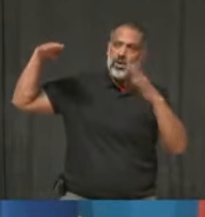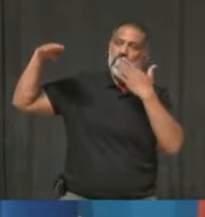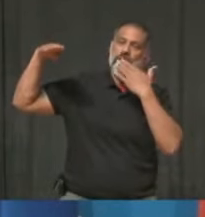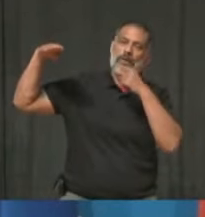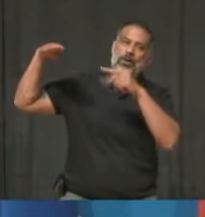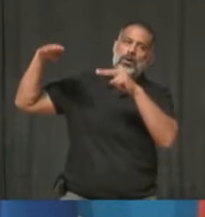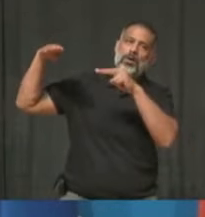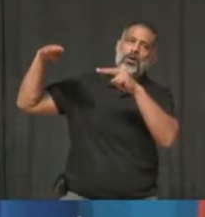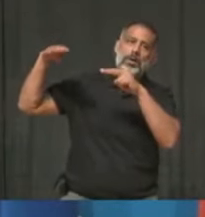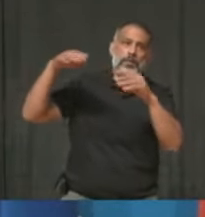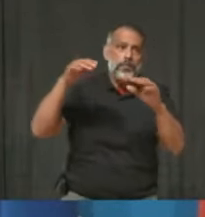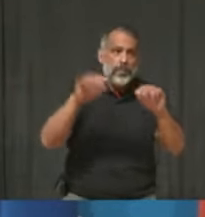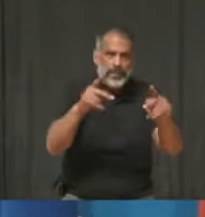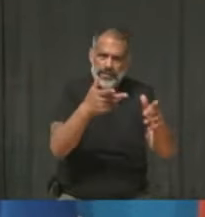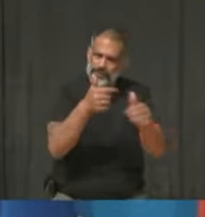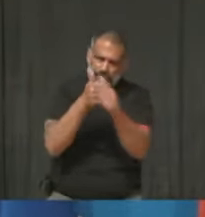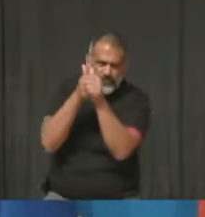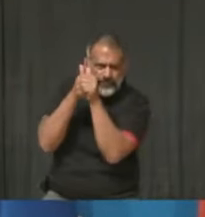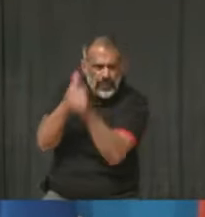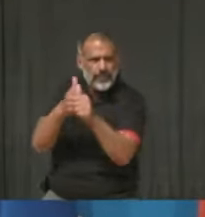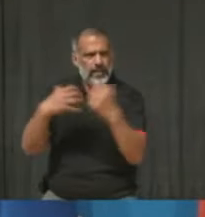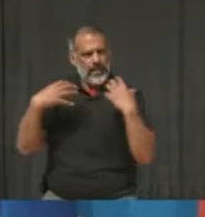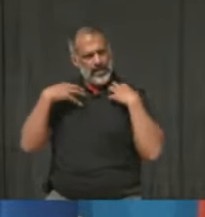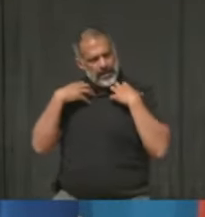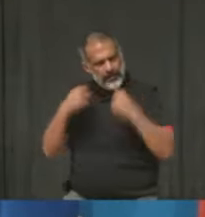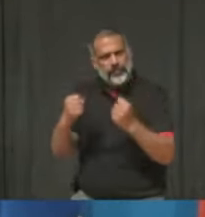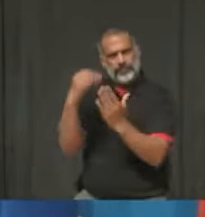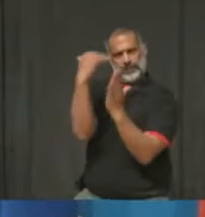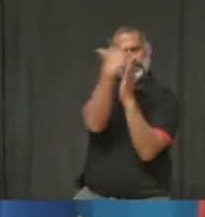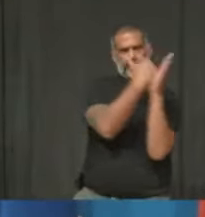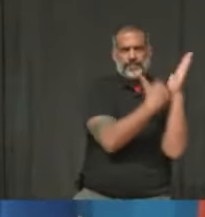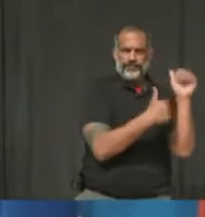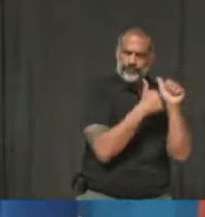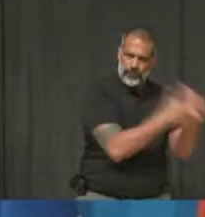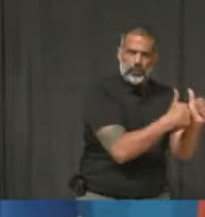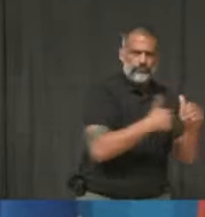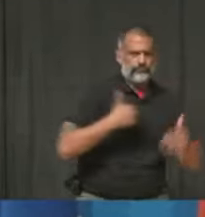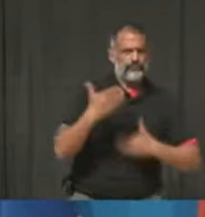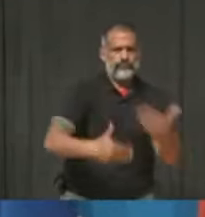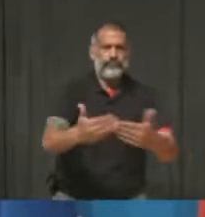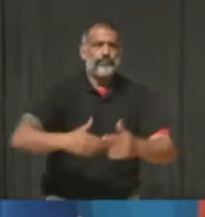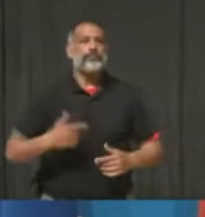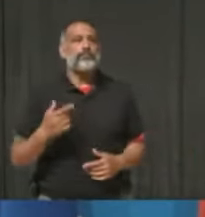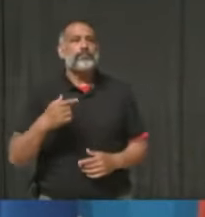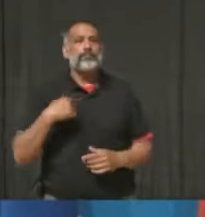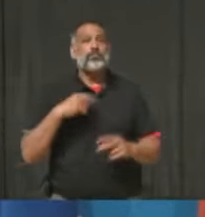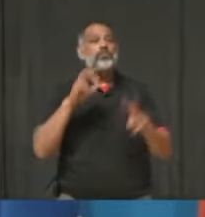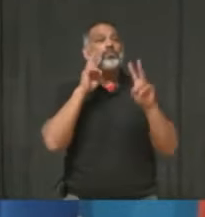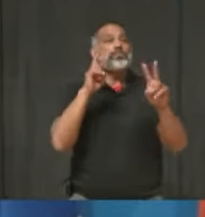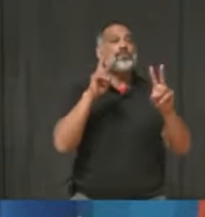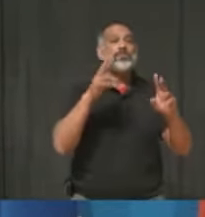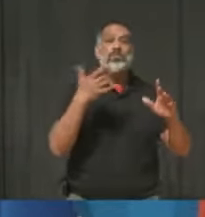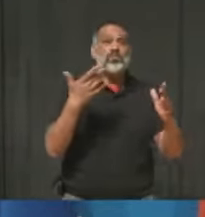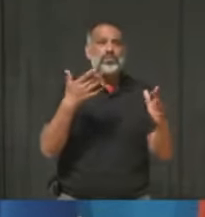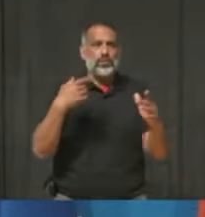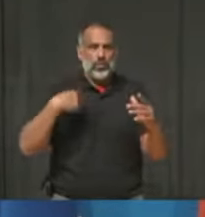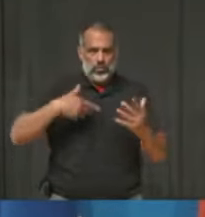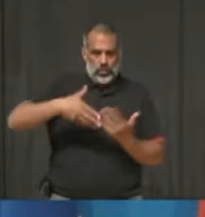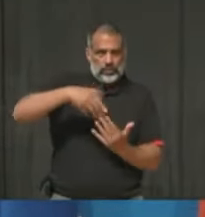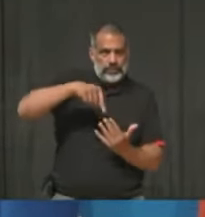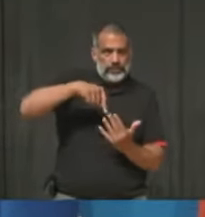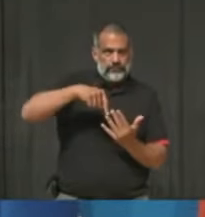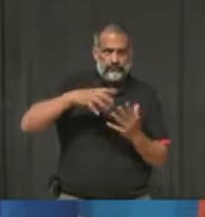to the advice of public health and keep close contact to that of just your immediate household. And of course,